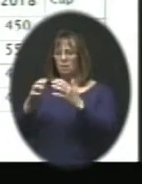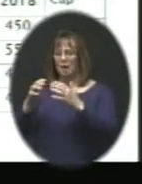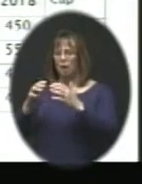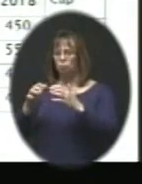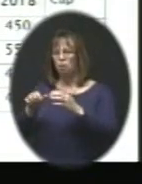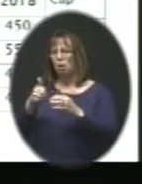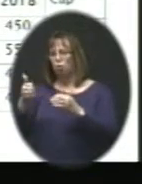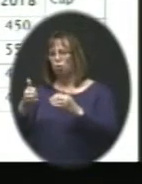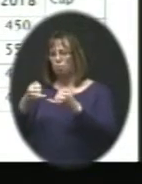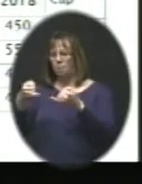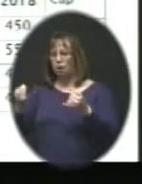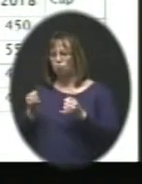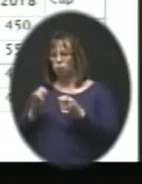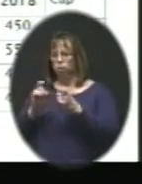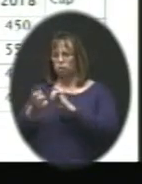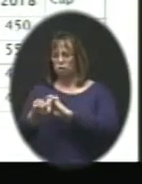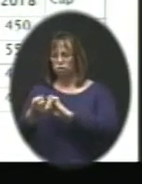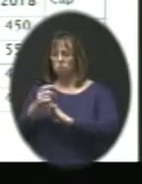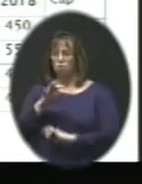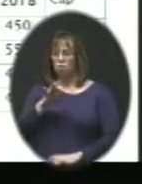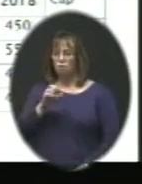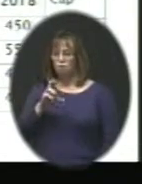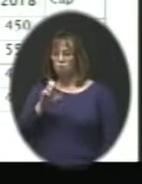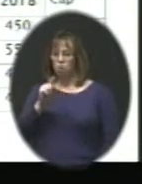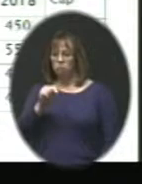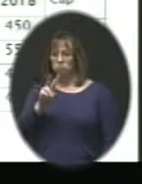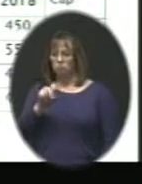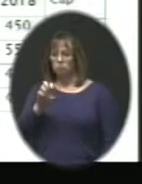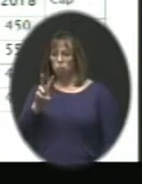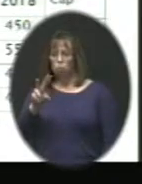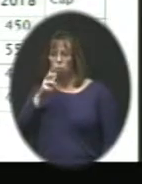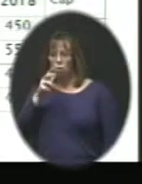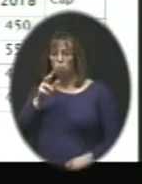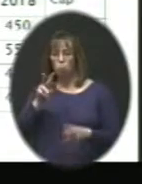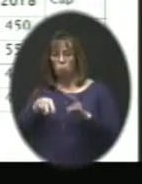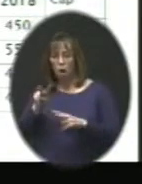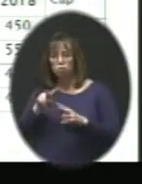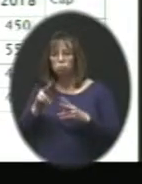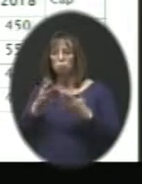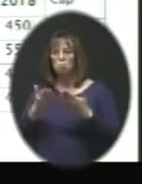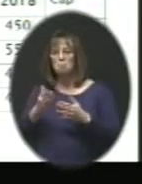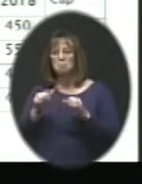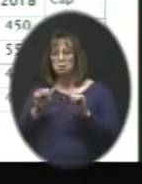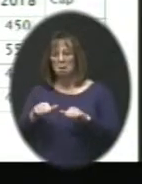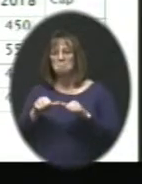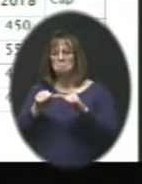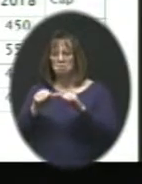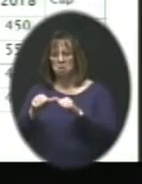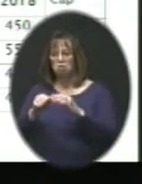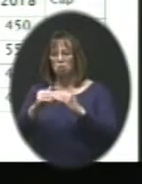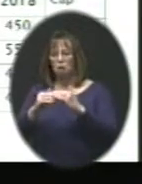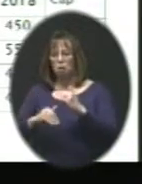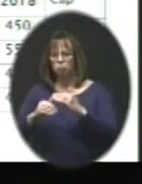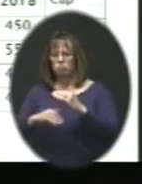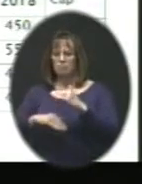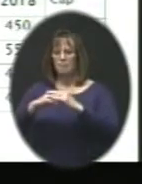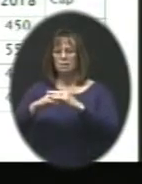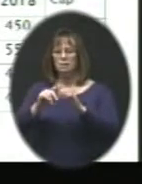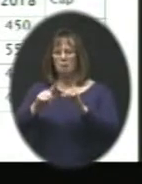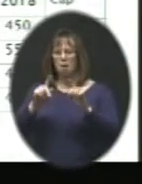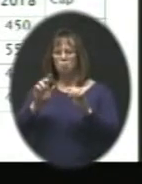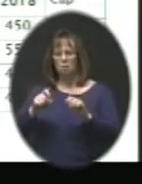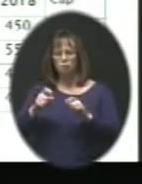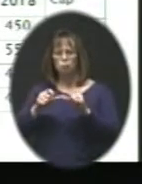boundary change. Forest View is the one we're going to watch a little bit. It's likely that we can maintain it under its capacity, but it's one that we're going to have to